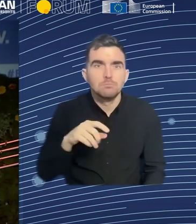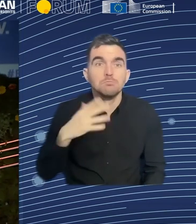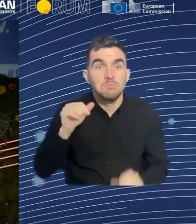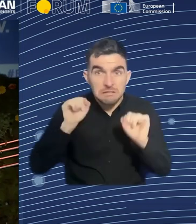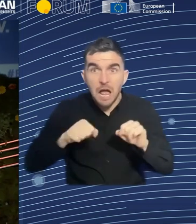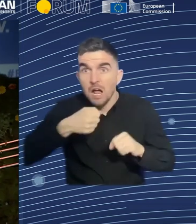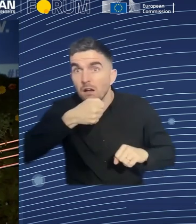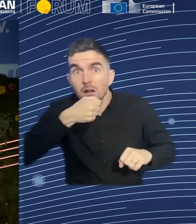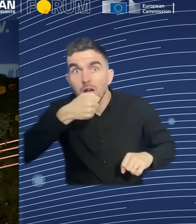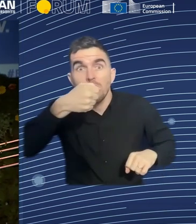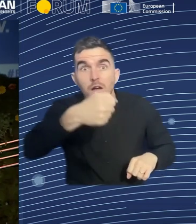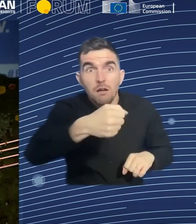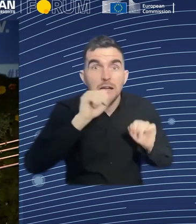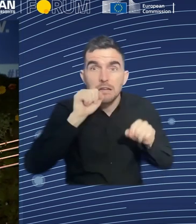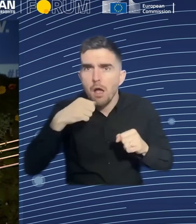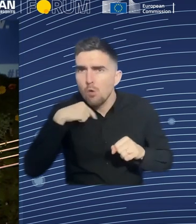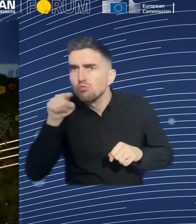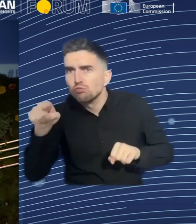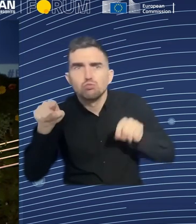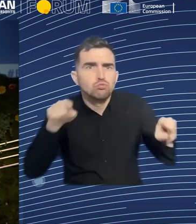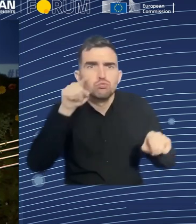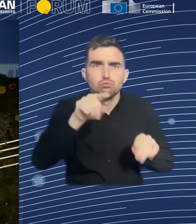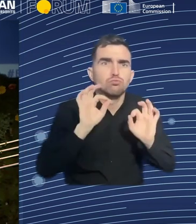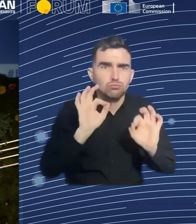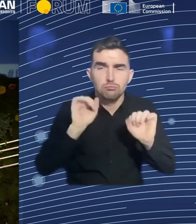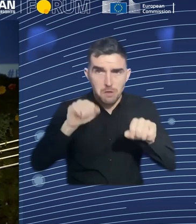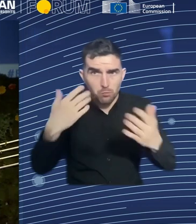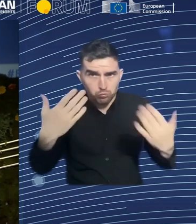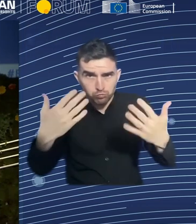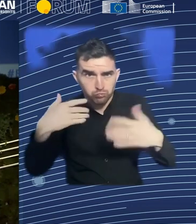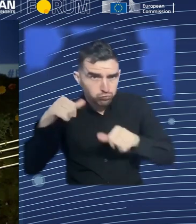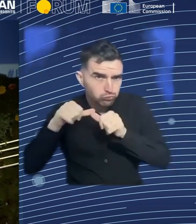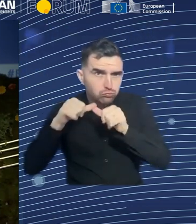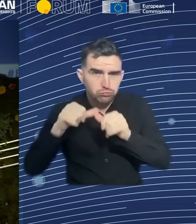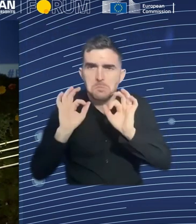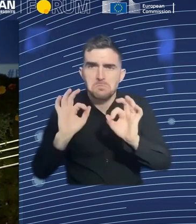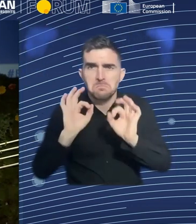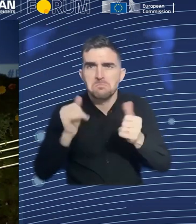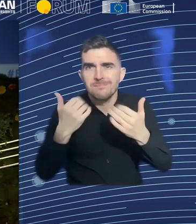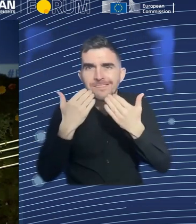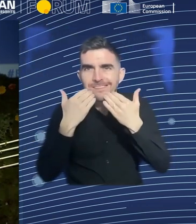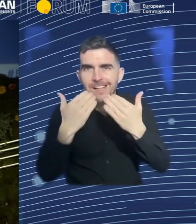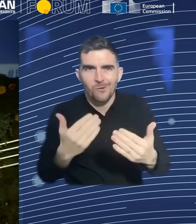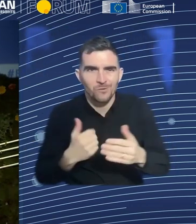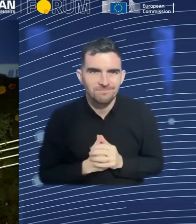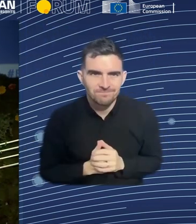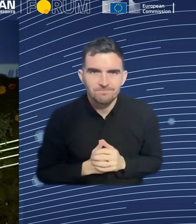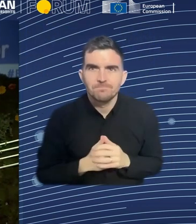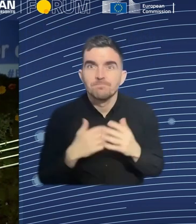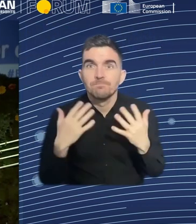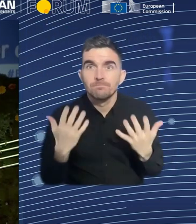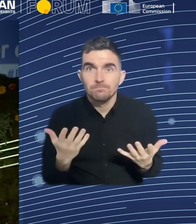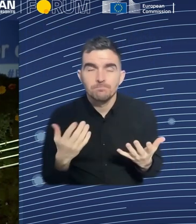Thank you very much. My name is Pilvi Torsti and I address the audience not as a mother, but as a director of the European Training Foundation. That is